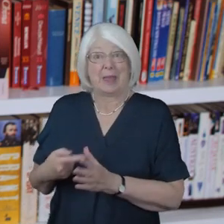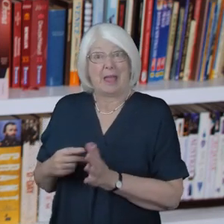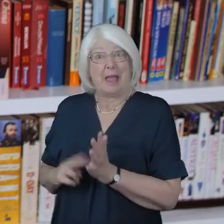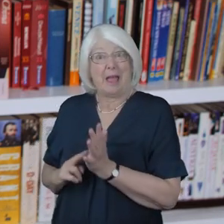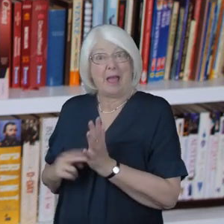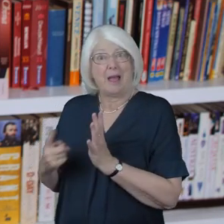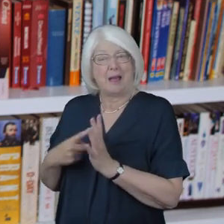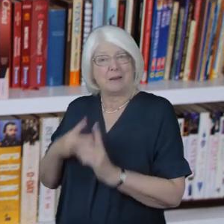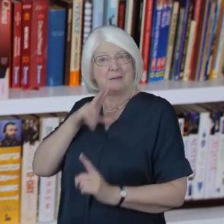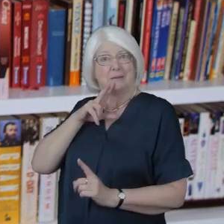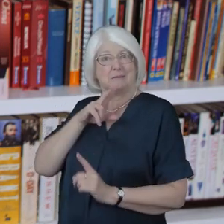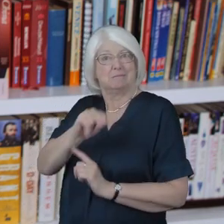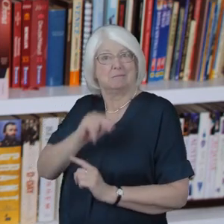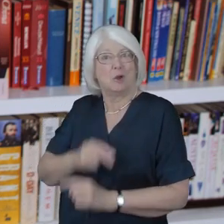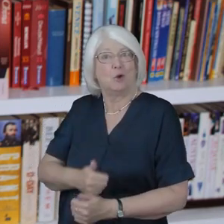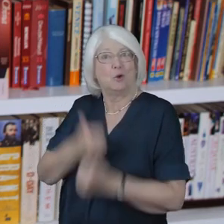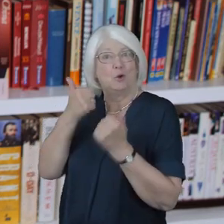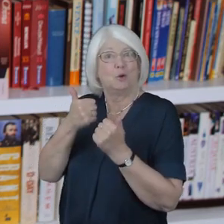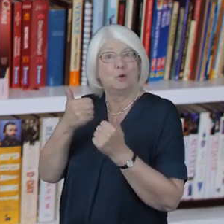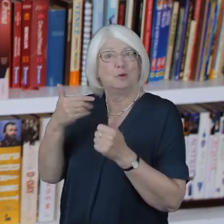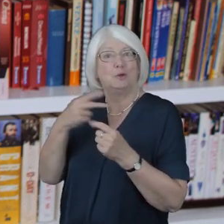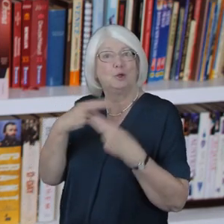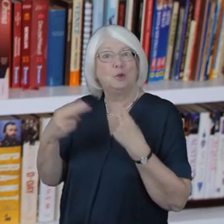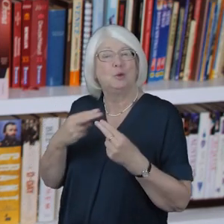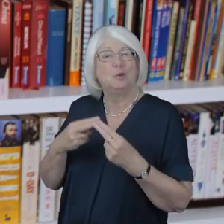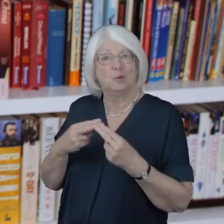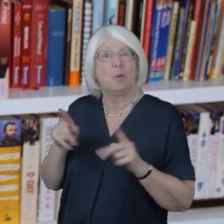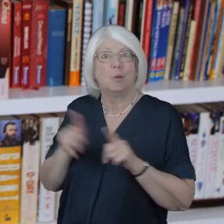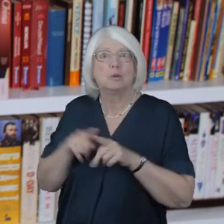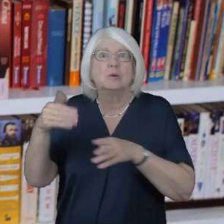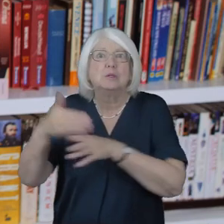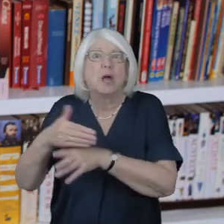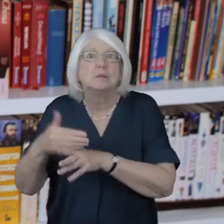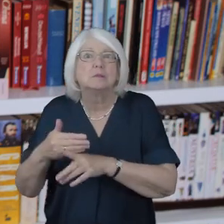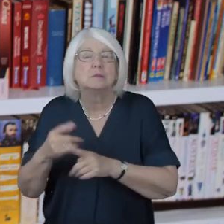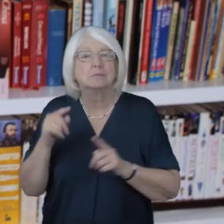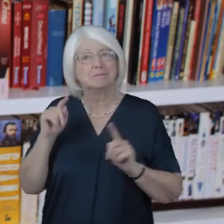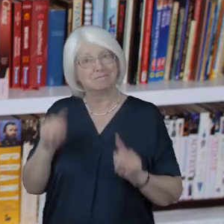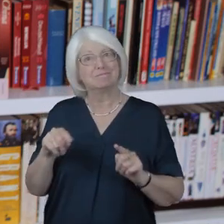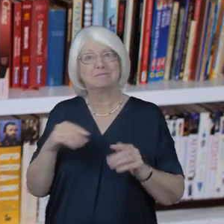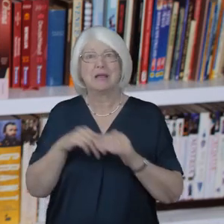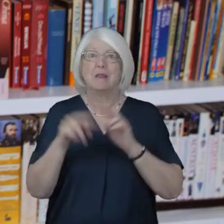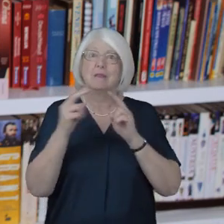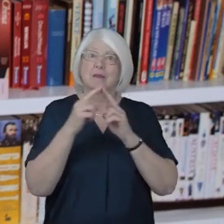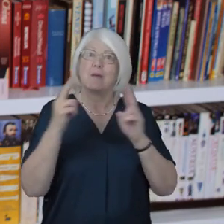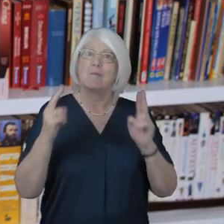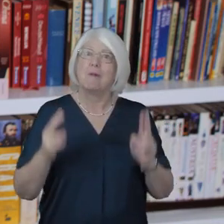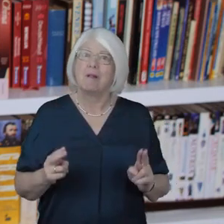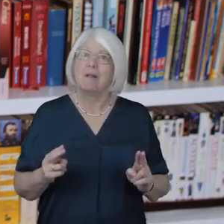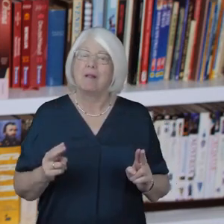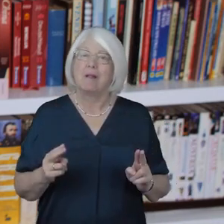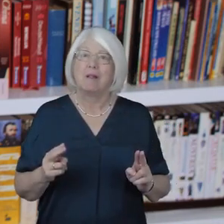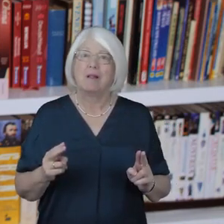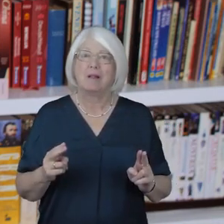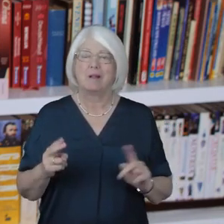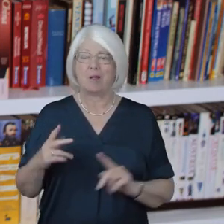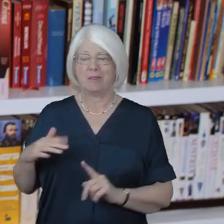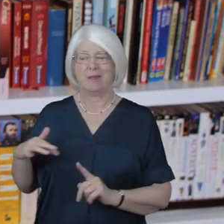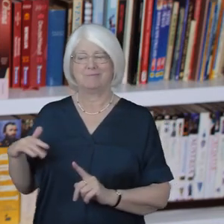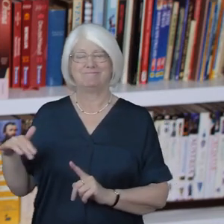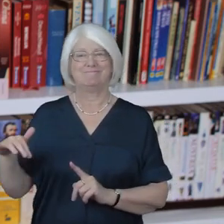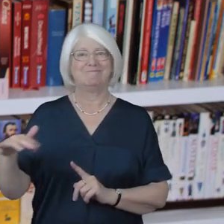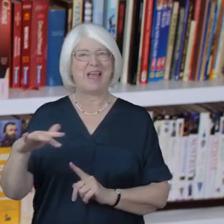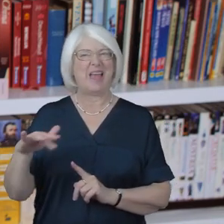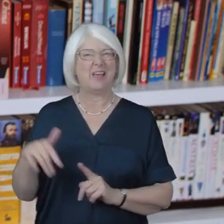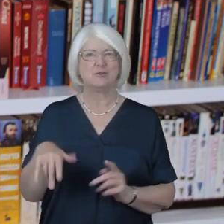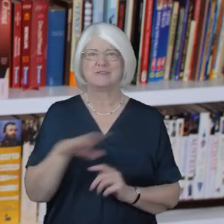speaks good news she does something about it there in the shadows of the temple precincts on the fringes of